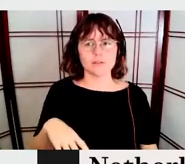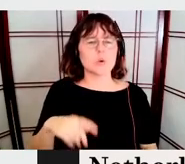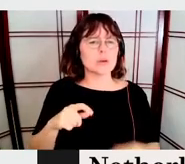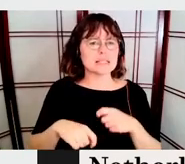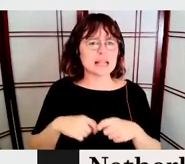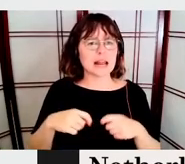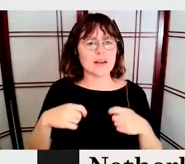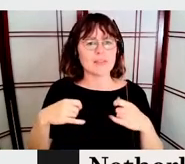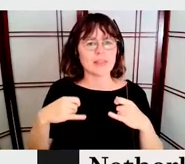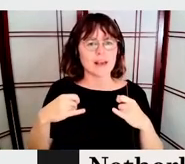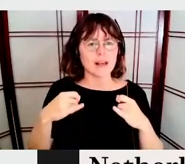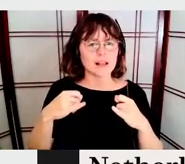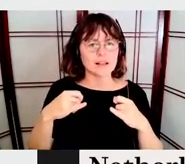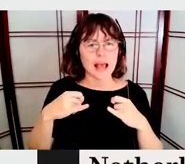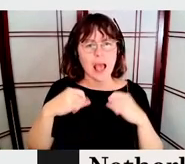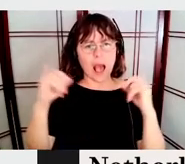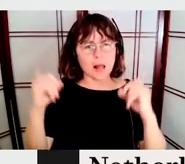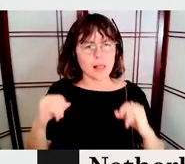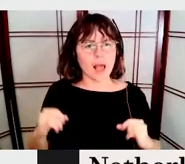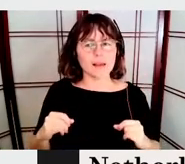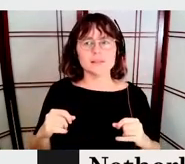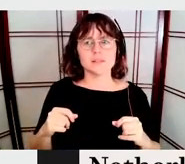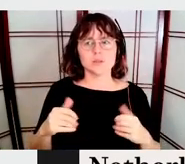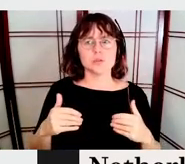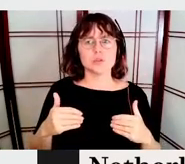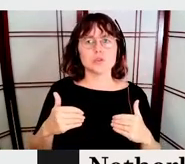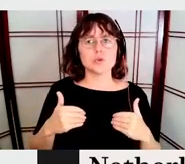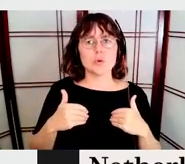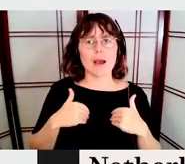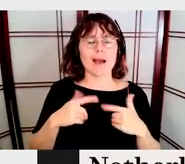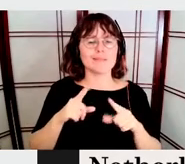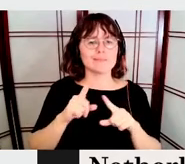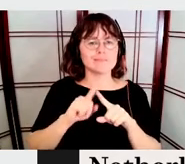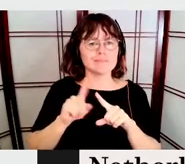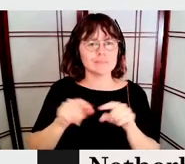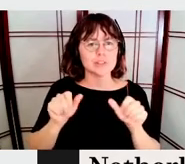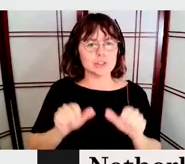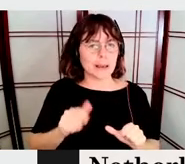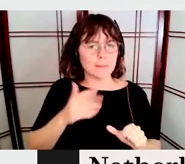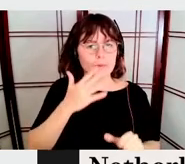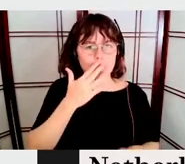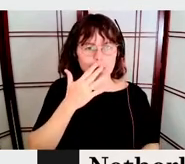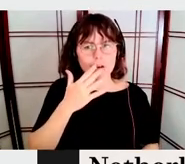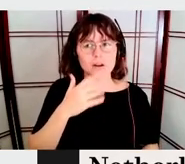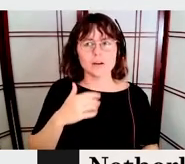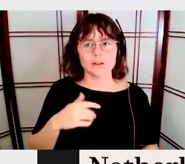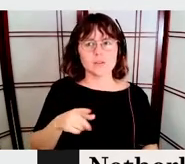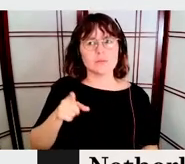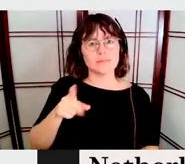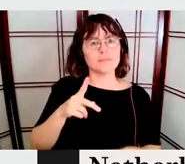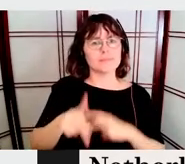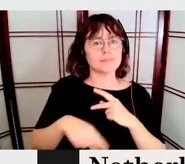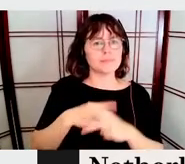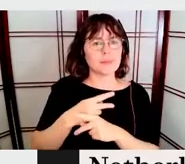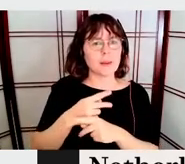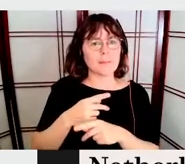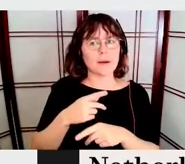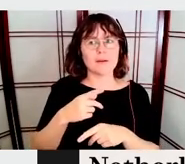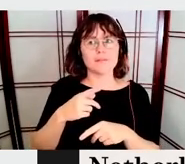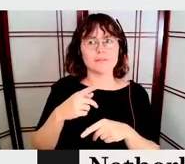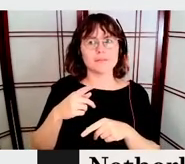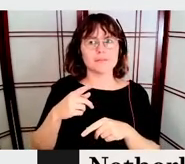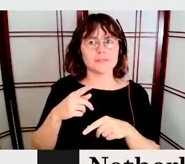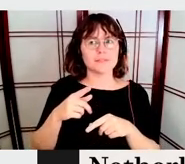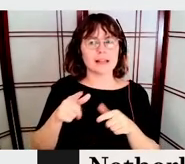you can see that, uh, uh, being used until today. And that's, uh, a resource, a language that is, is, is, is, is still